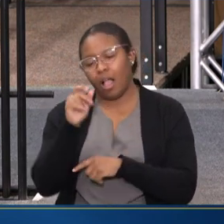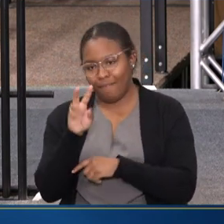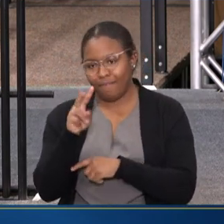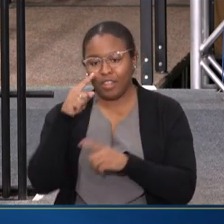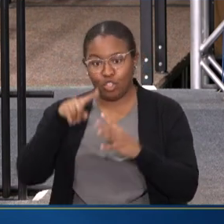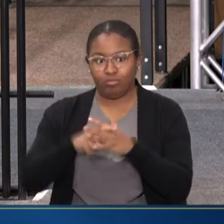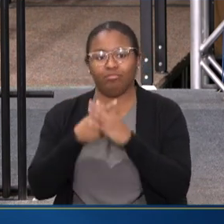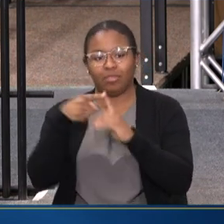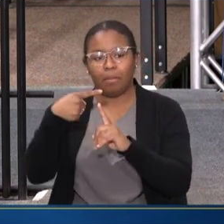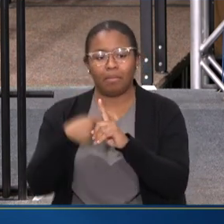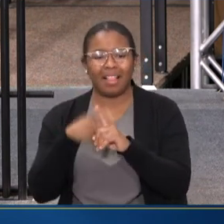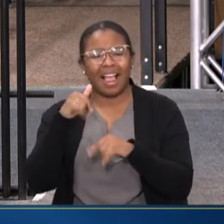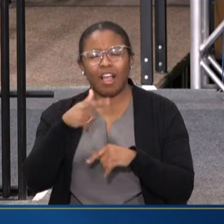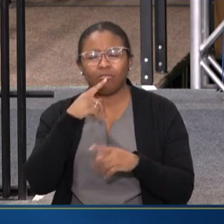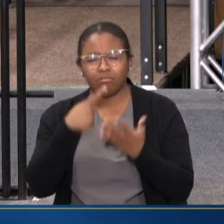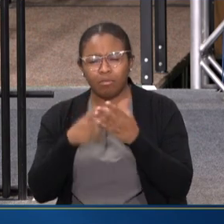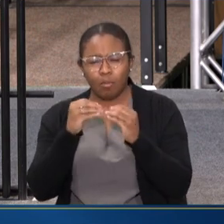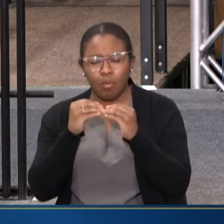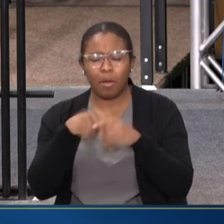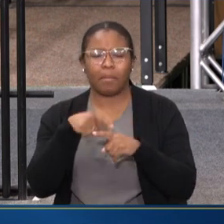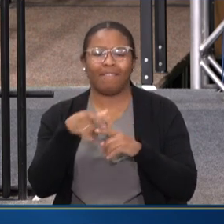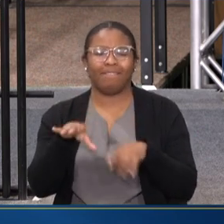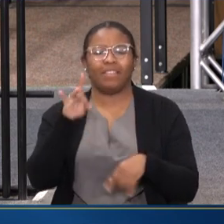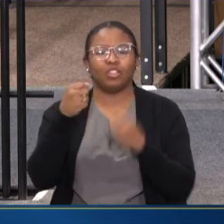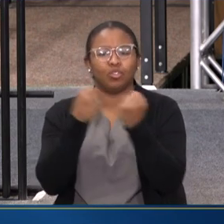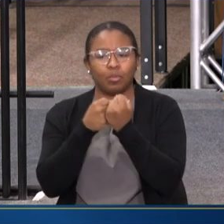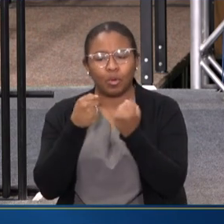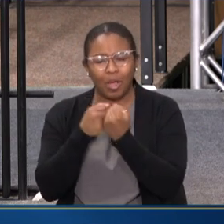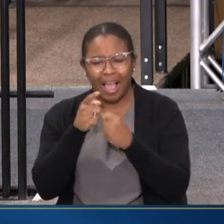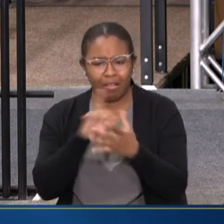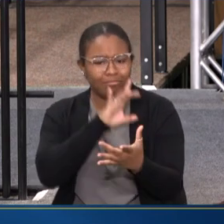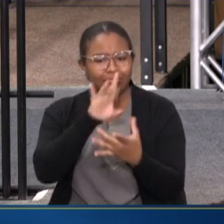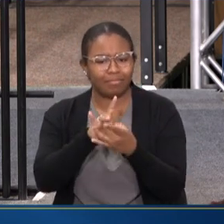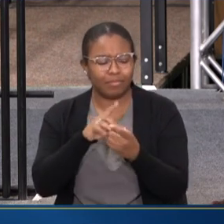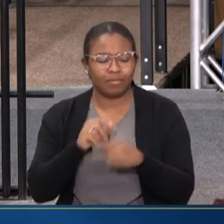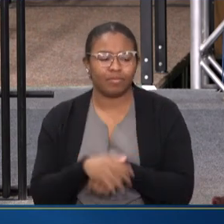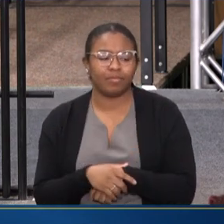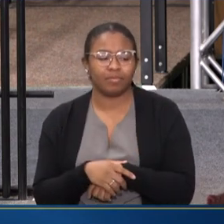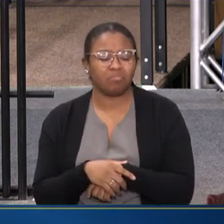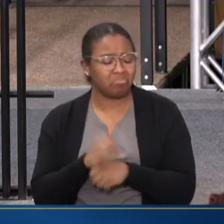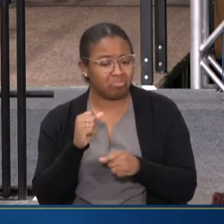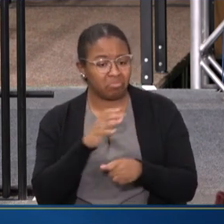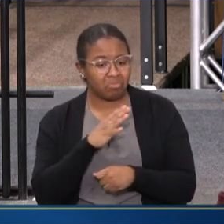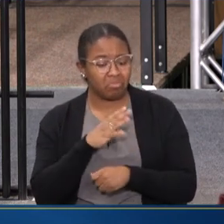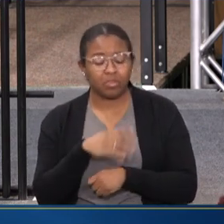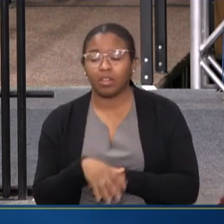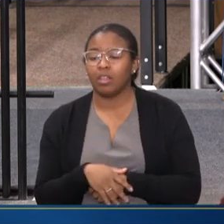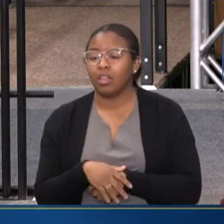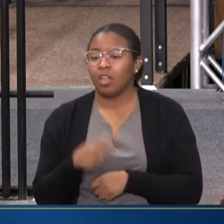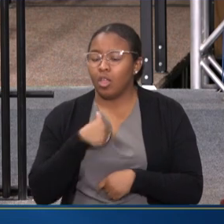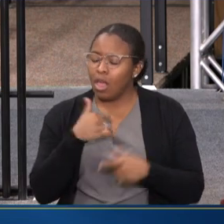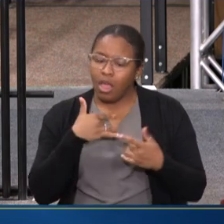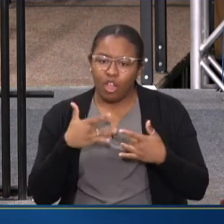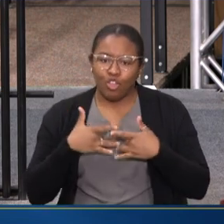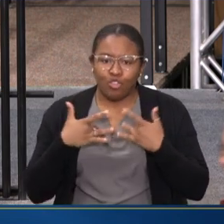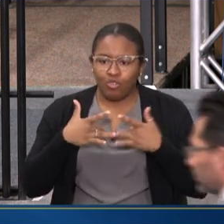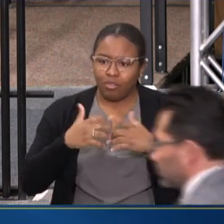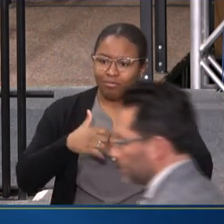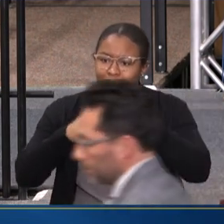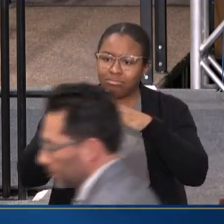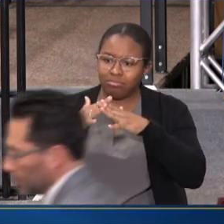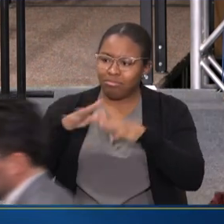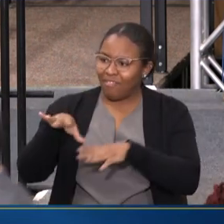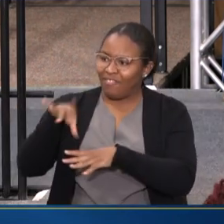AND HOW IT CAN HELP CONNECT PEOPLE TO CARE? YEAH, ABSOLUTELY. SO WE ARE, YOU KNOW, JUST ABSOLUTELY THRILLED TO BE ABLE TO LAUNCH FIND